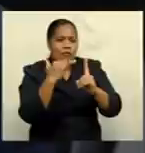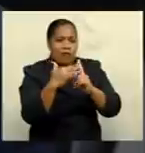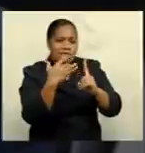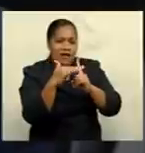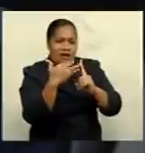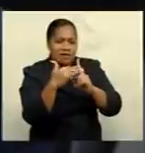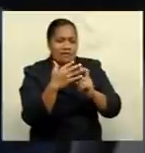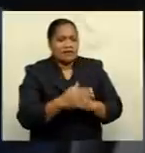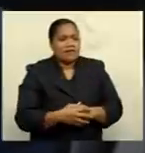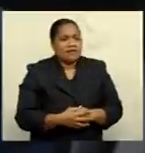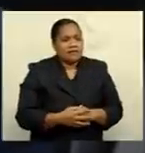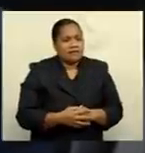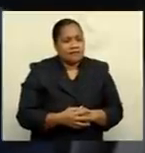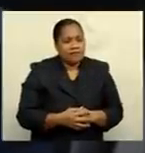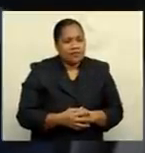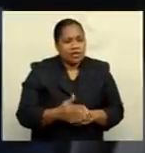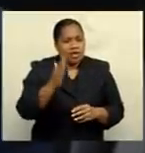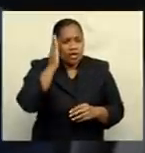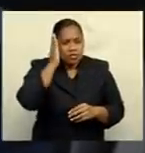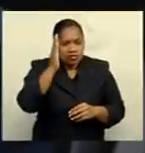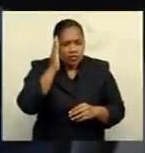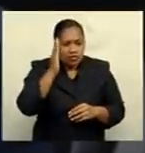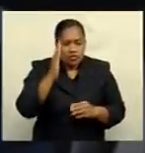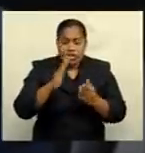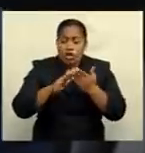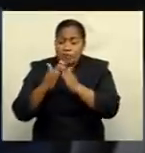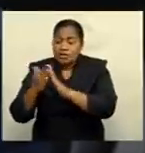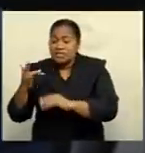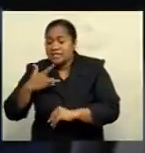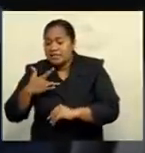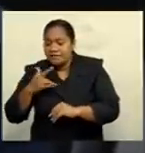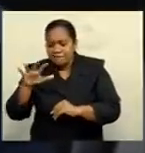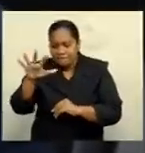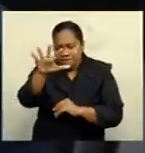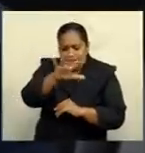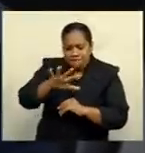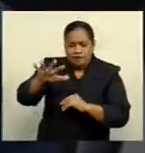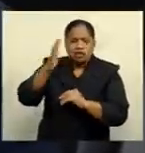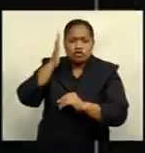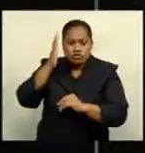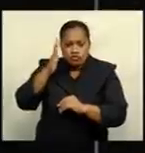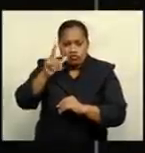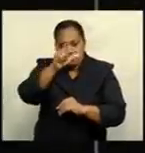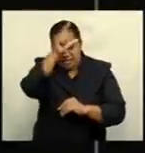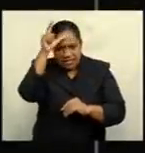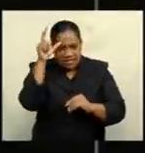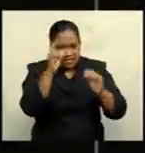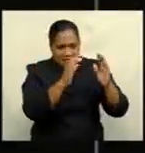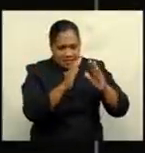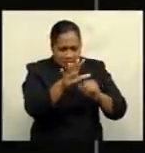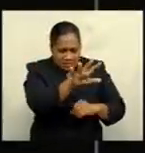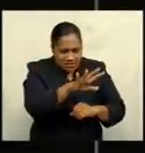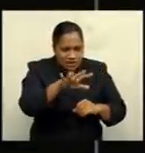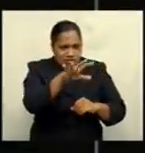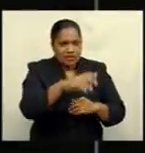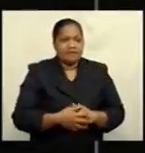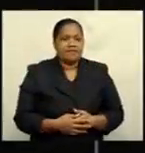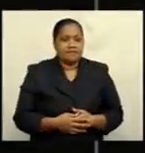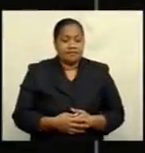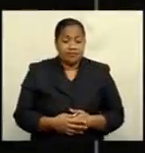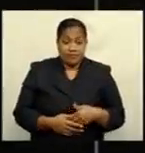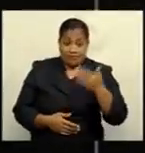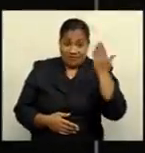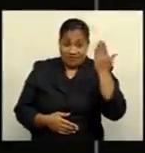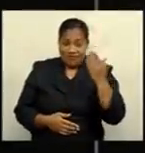schools where there's a community living around the school, nursing stations, etc. A mother of three who started a